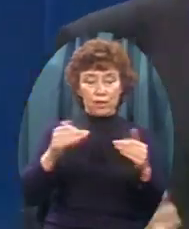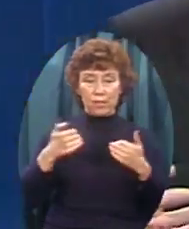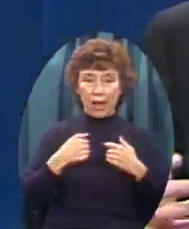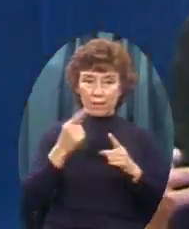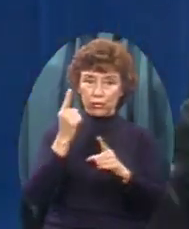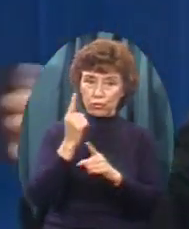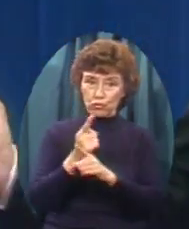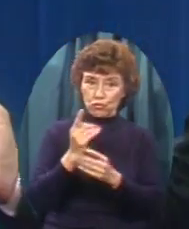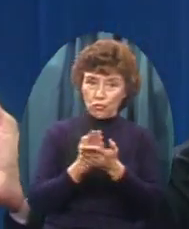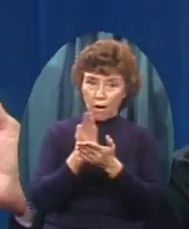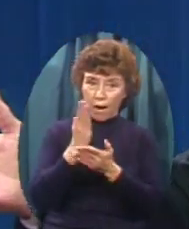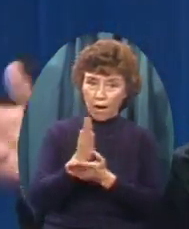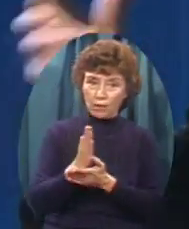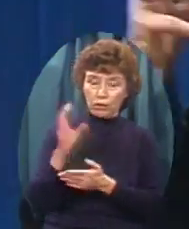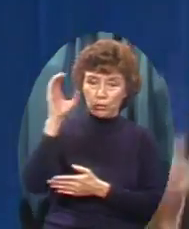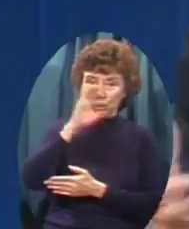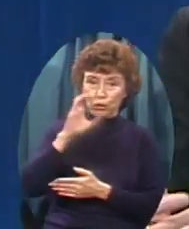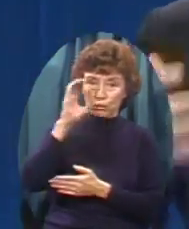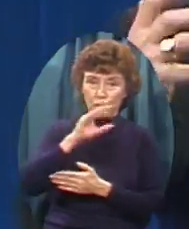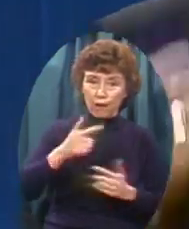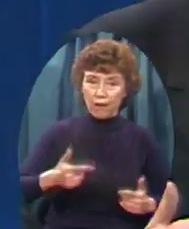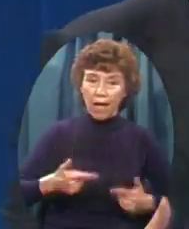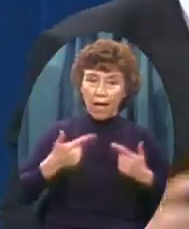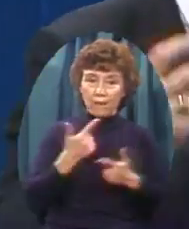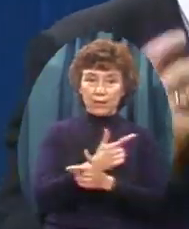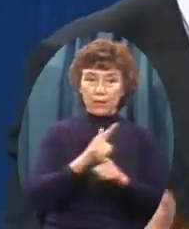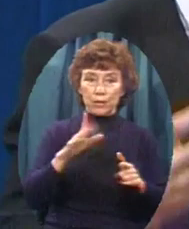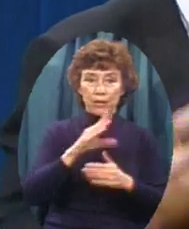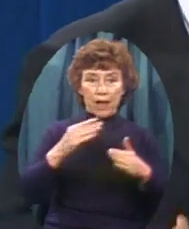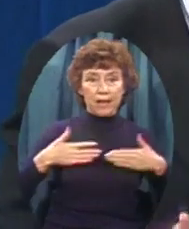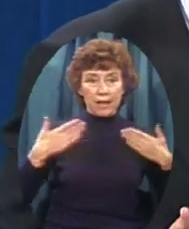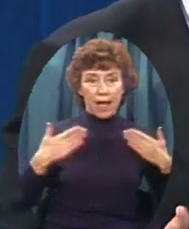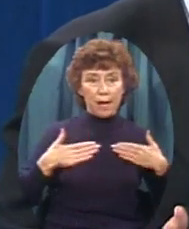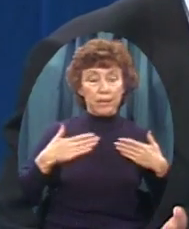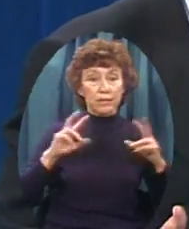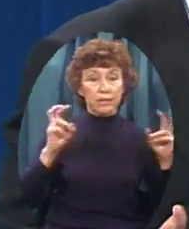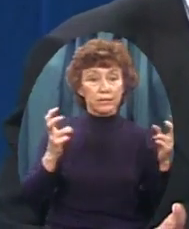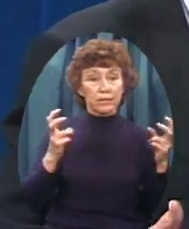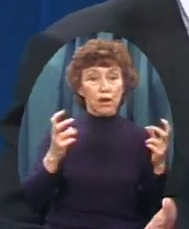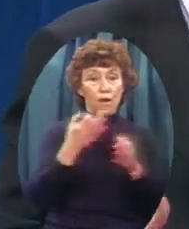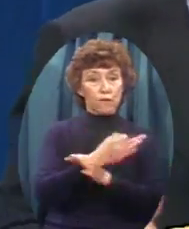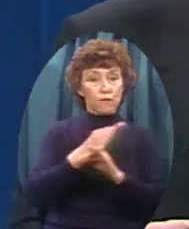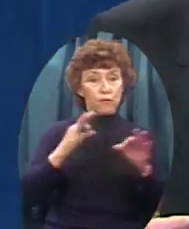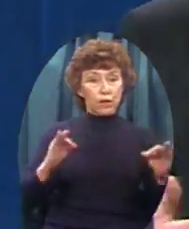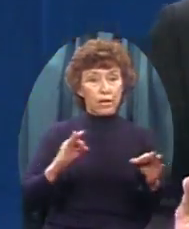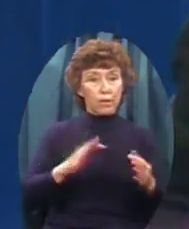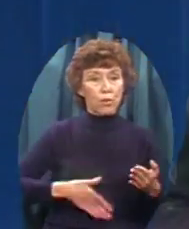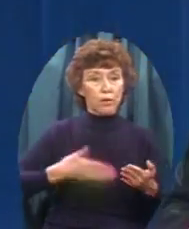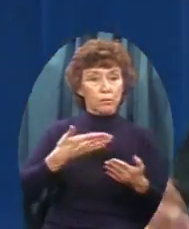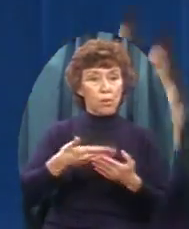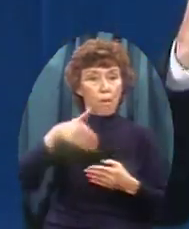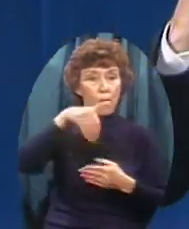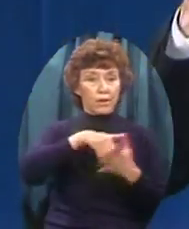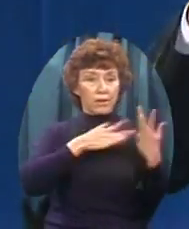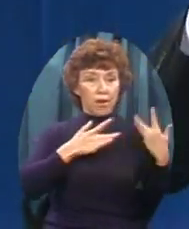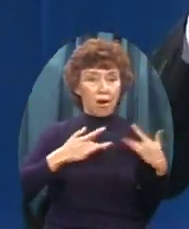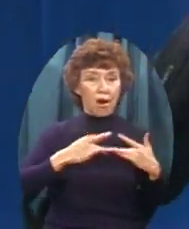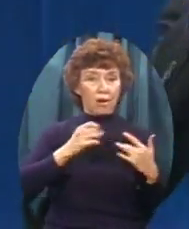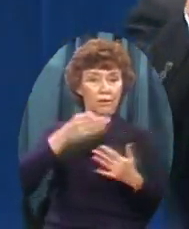pursue life Liberty and happiness Freedom was born In the heart of God You can mark this down